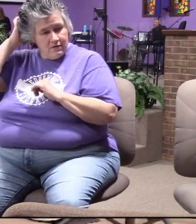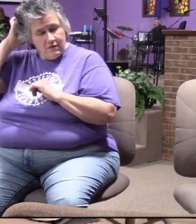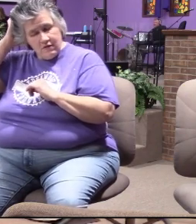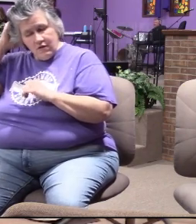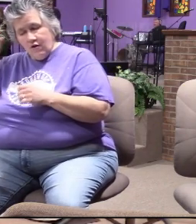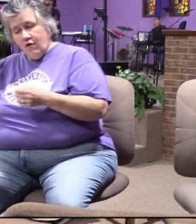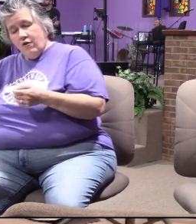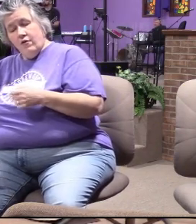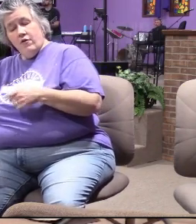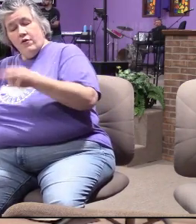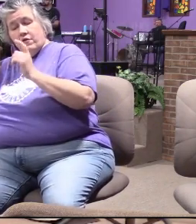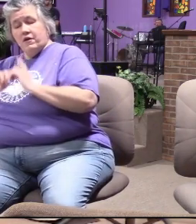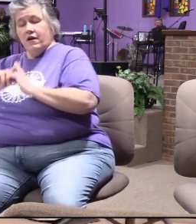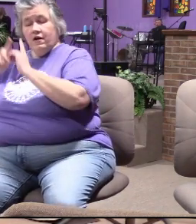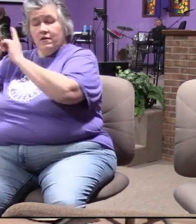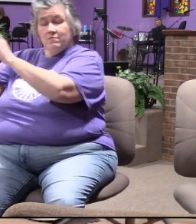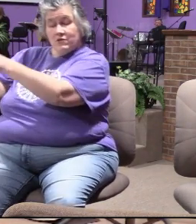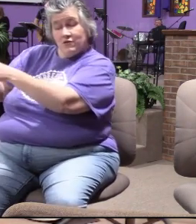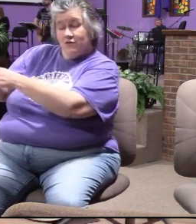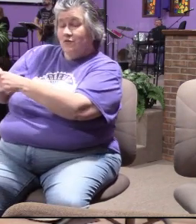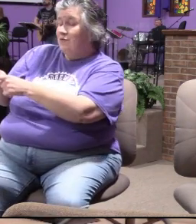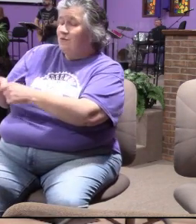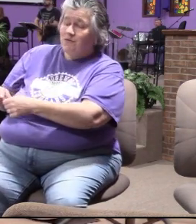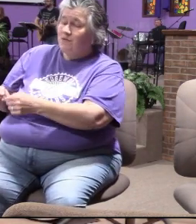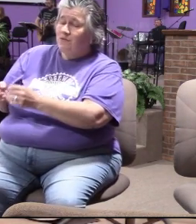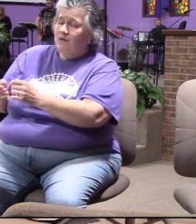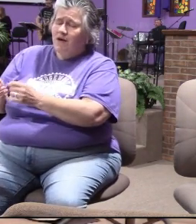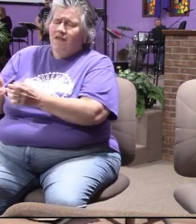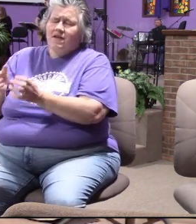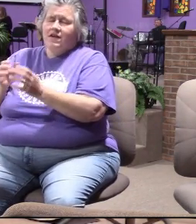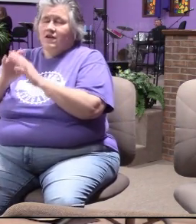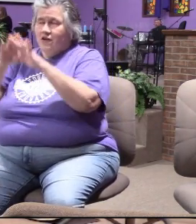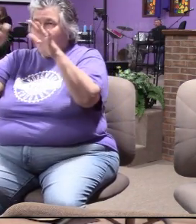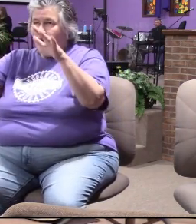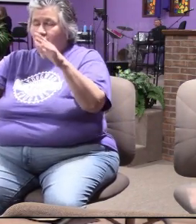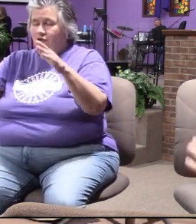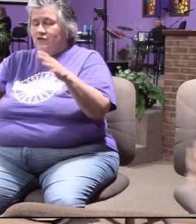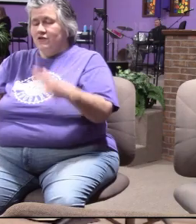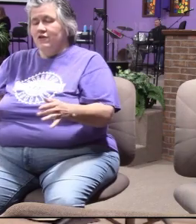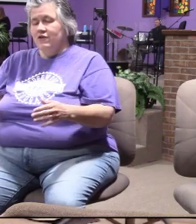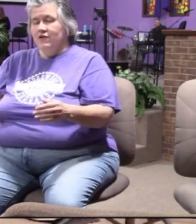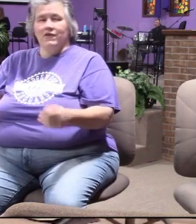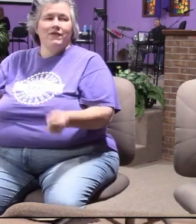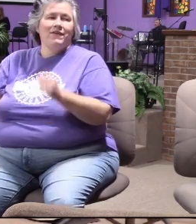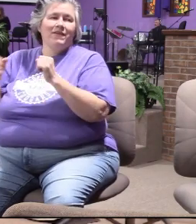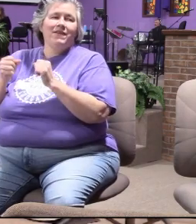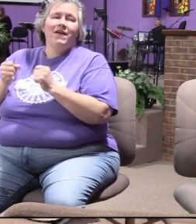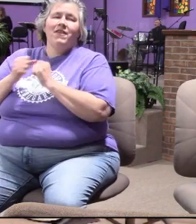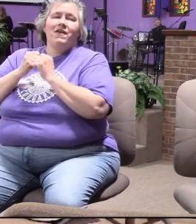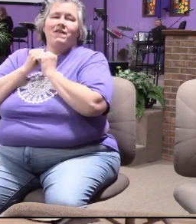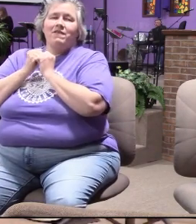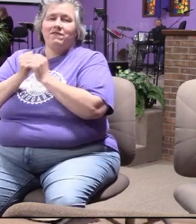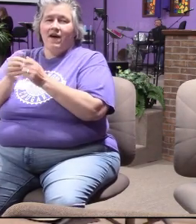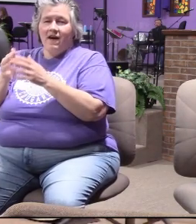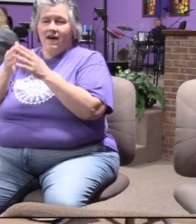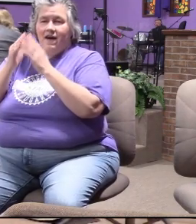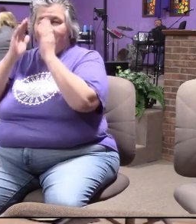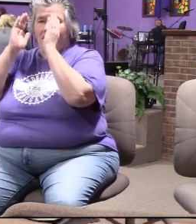me oh come to the altar the